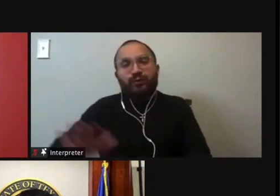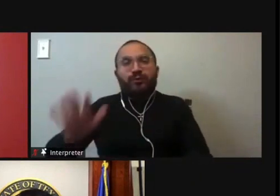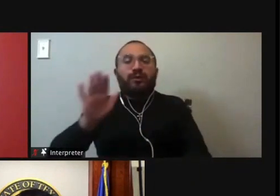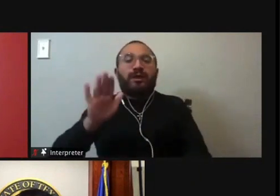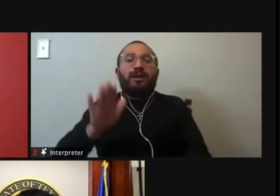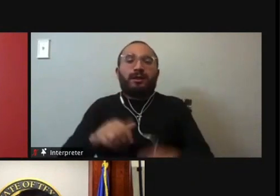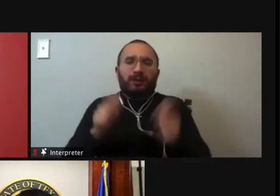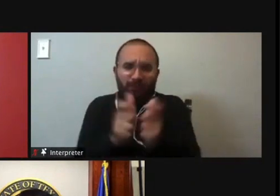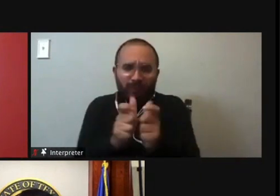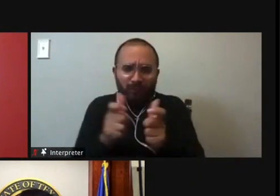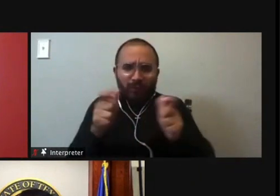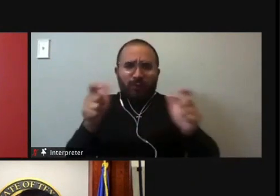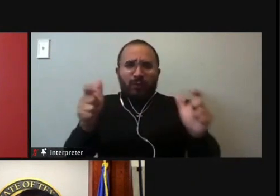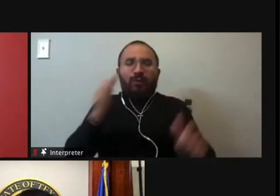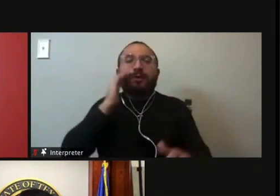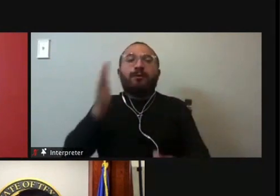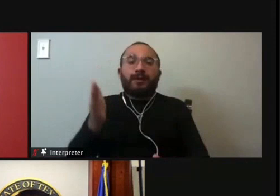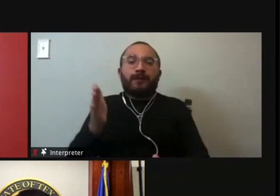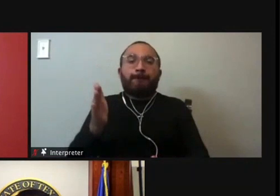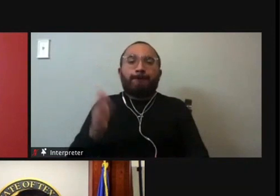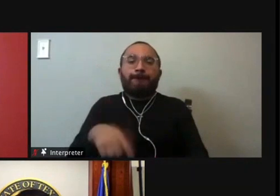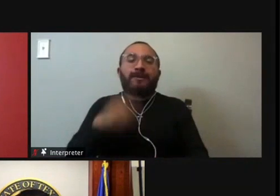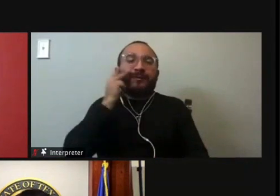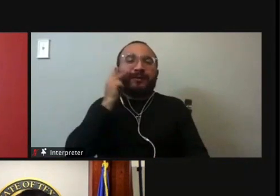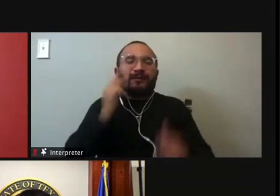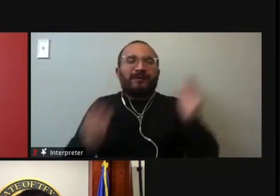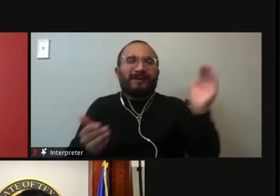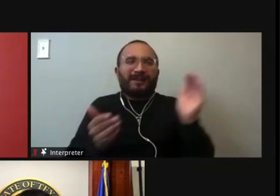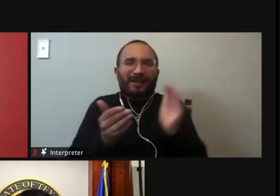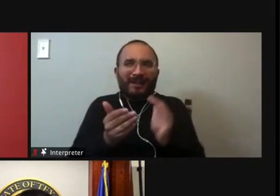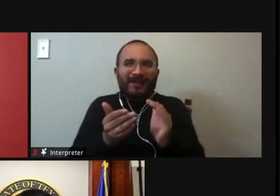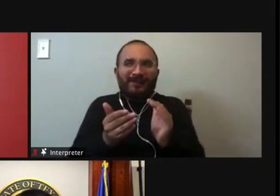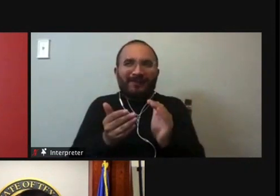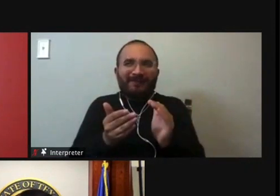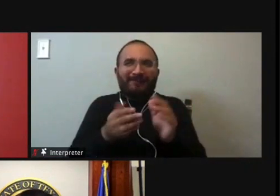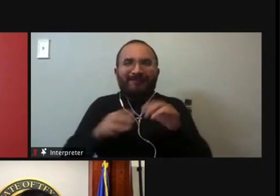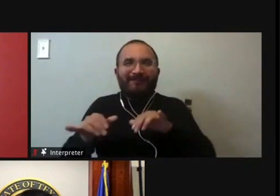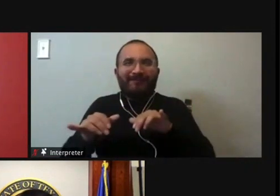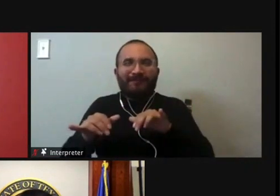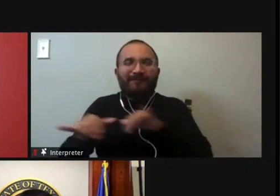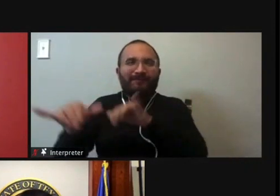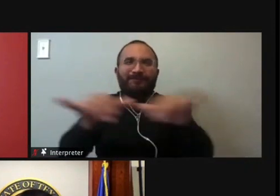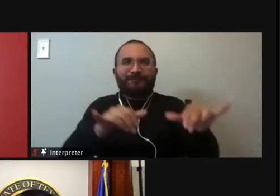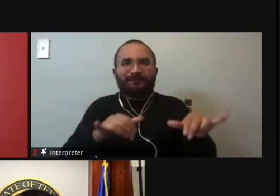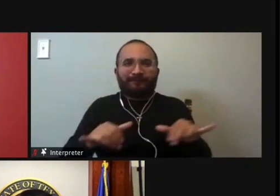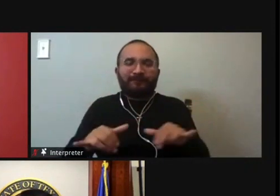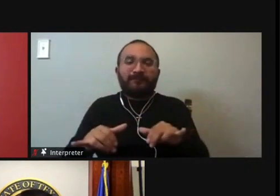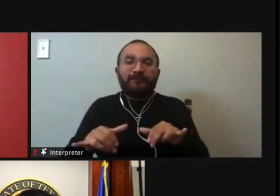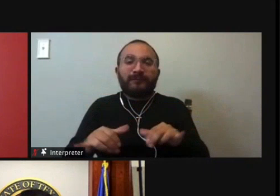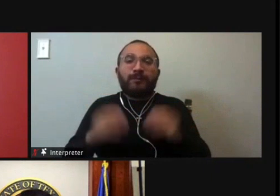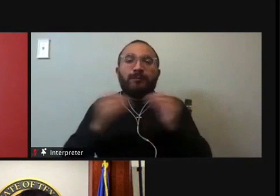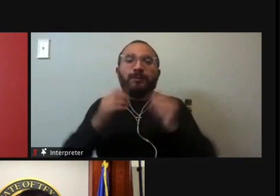And we will, we will start seeing less unfamiliar complexions, not just on the bench, but on the, in the,